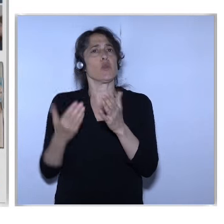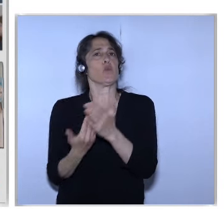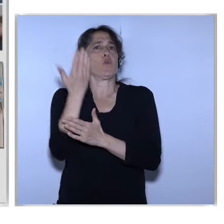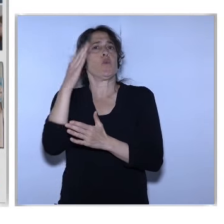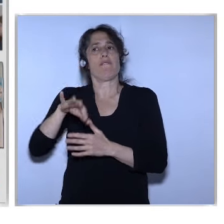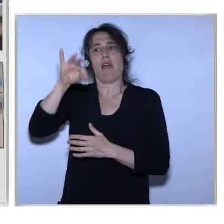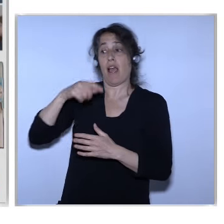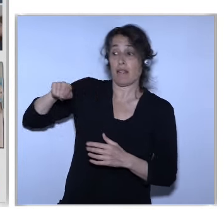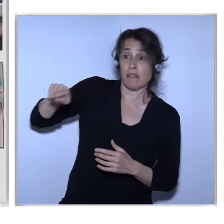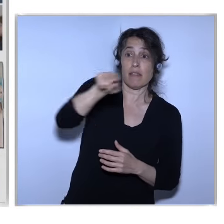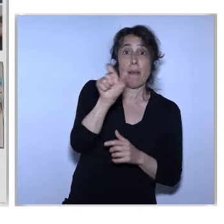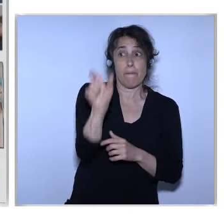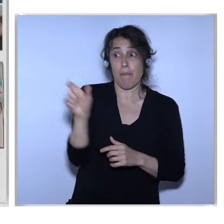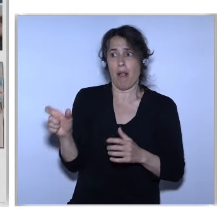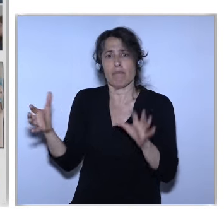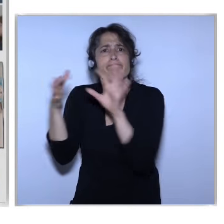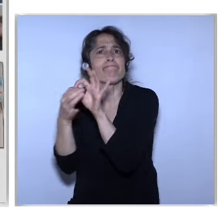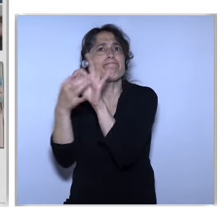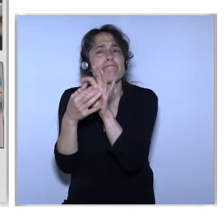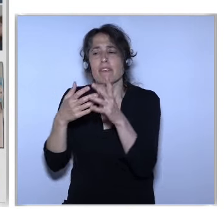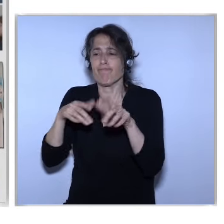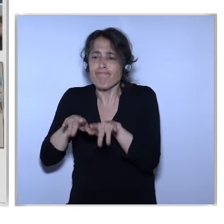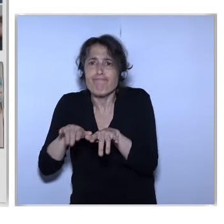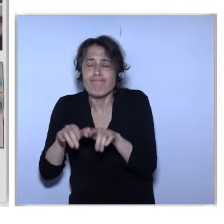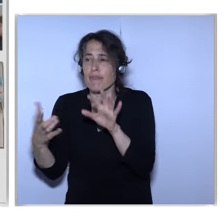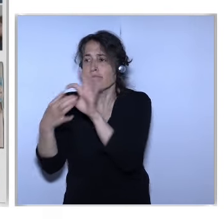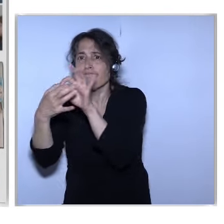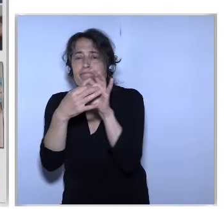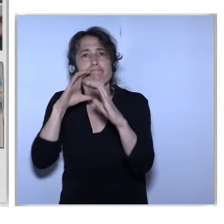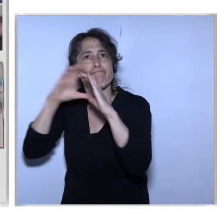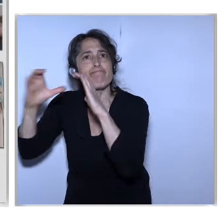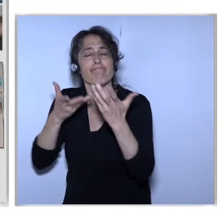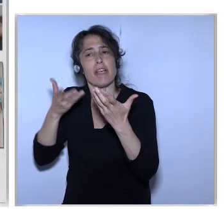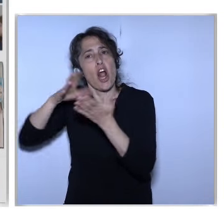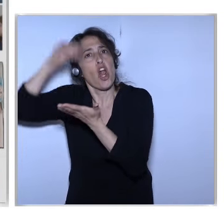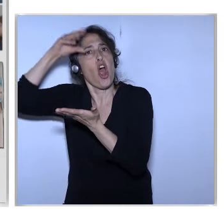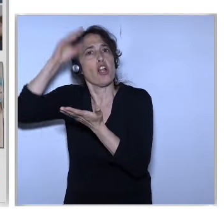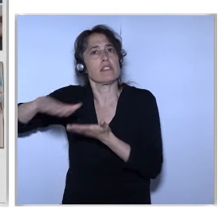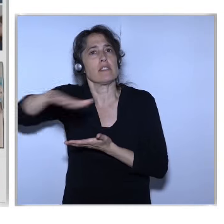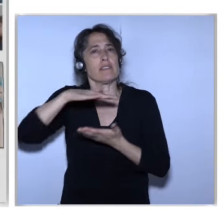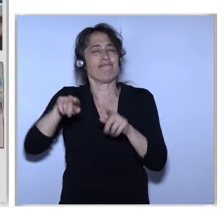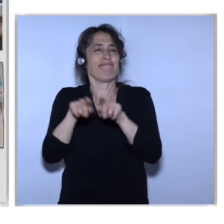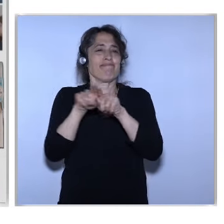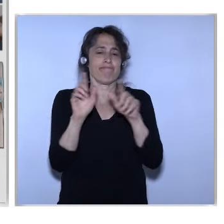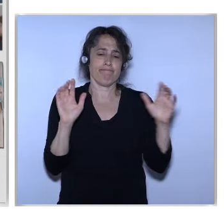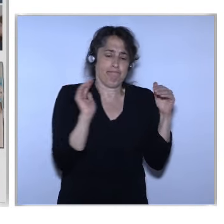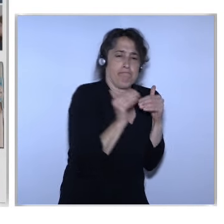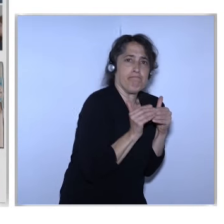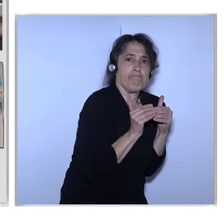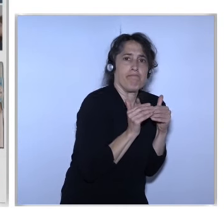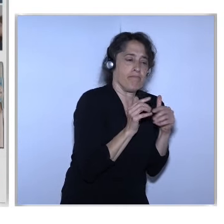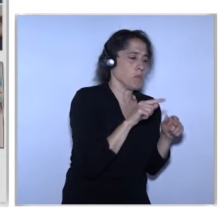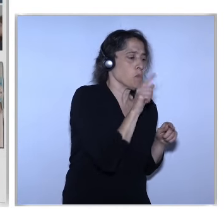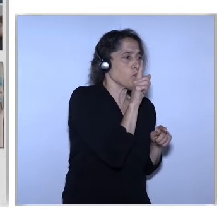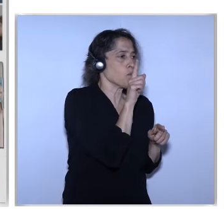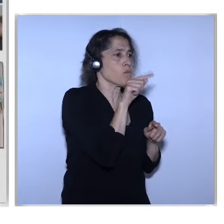Societies Need To Open Up More To Engage All People Not Just Those Most